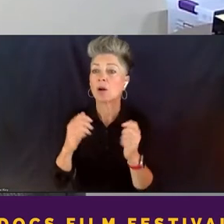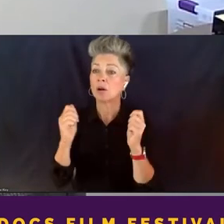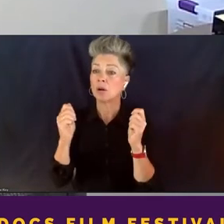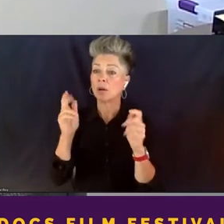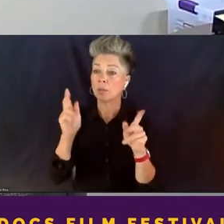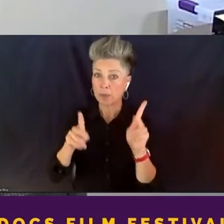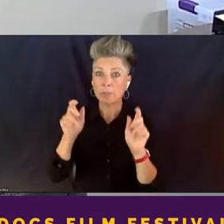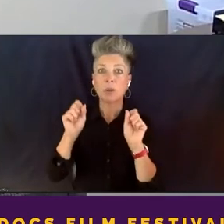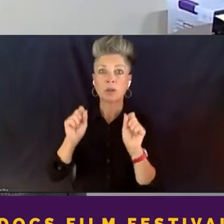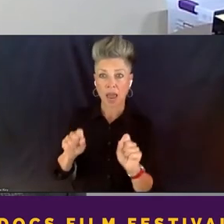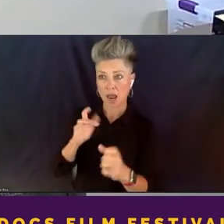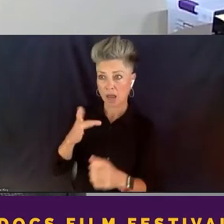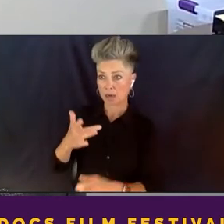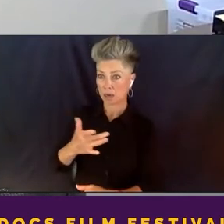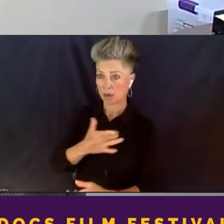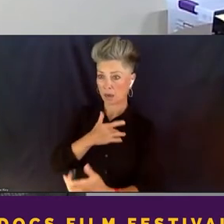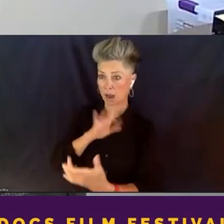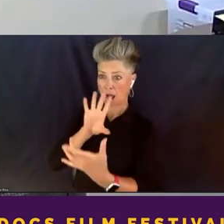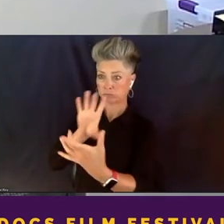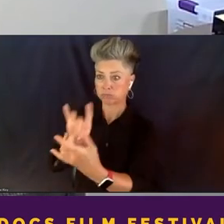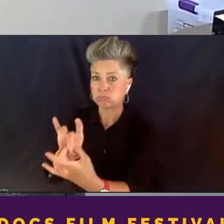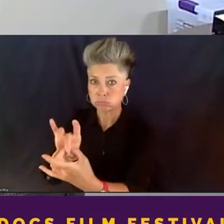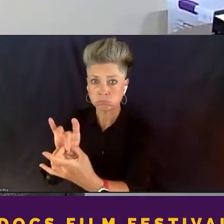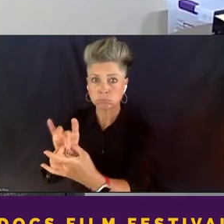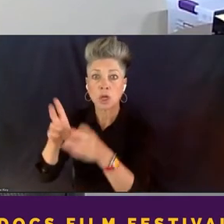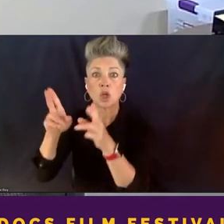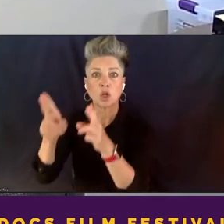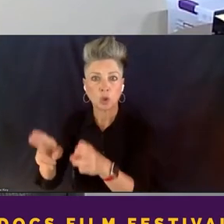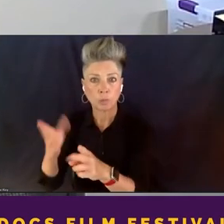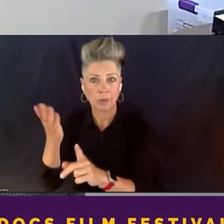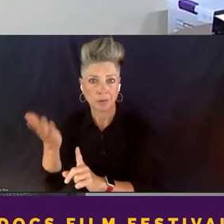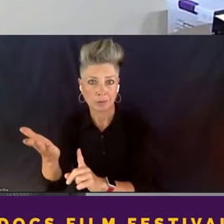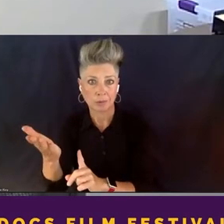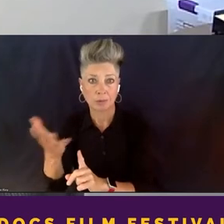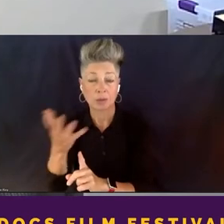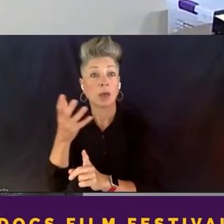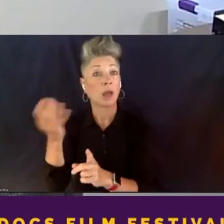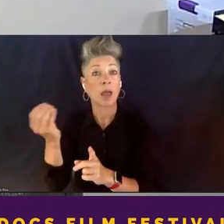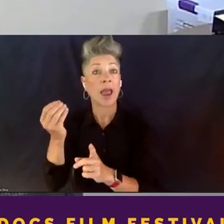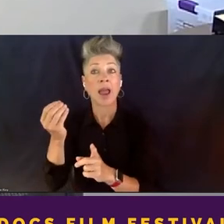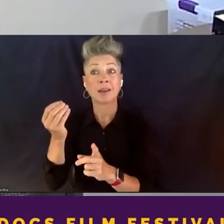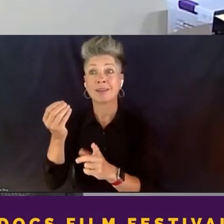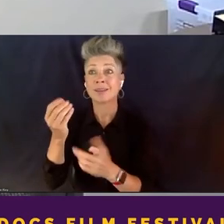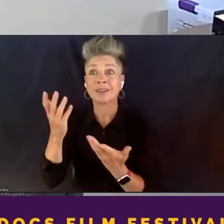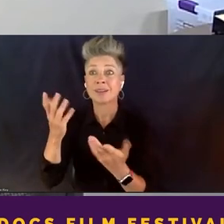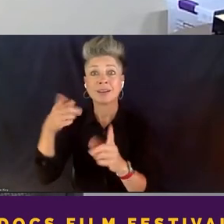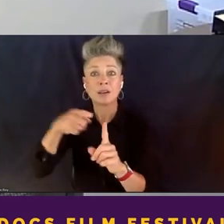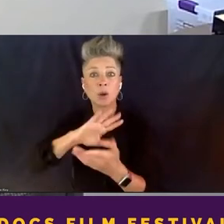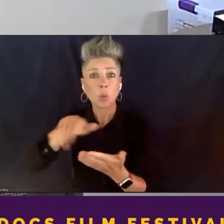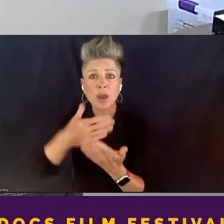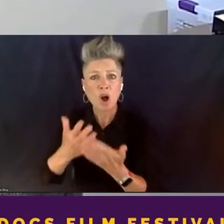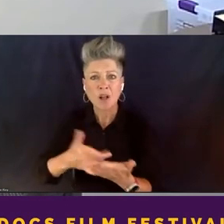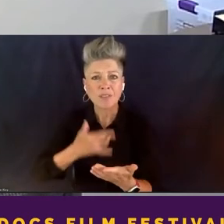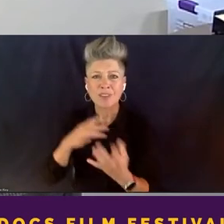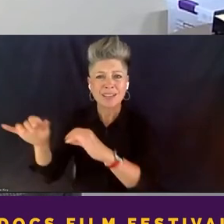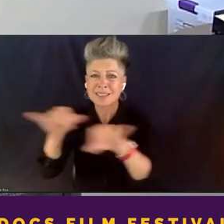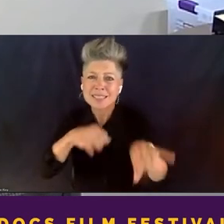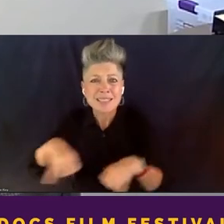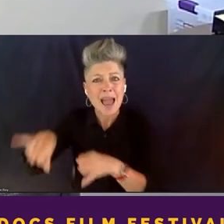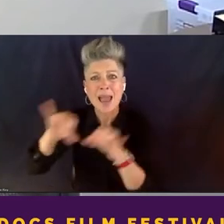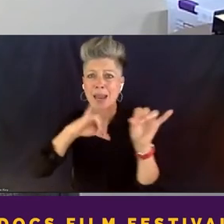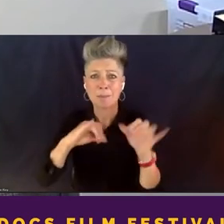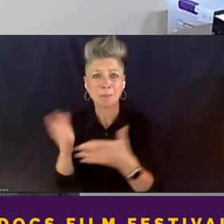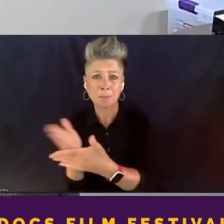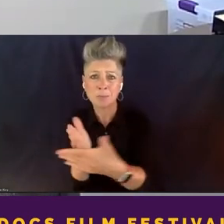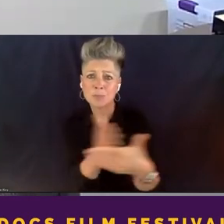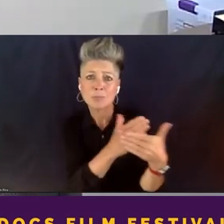humanity. And at the end of the day, we all feel the same, we all hurt, we all cry, we all